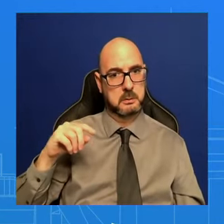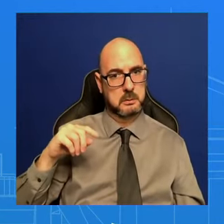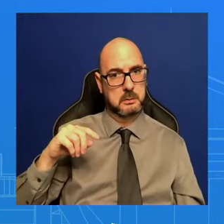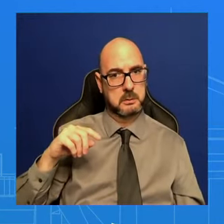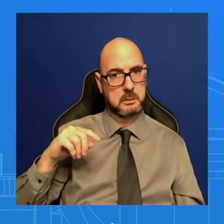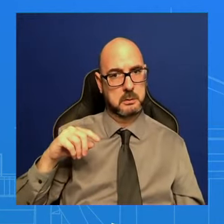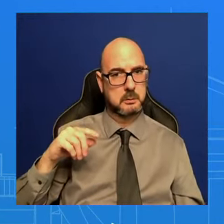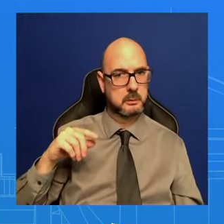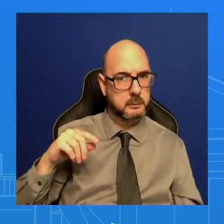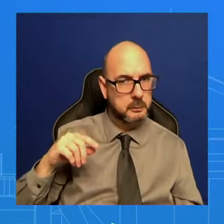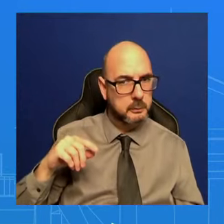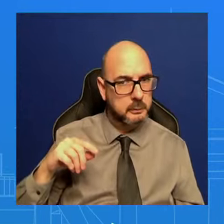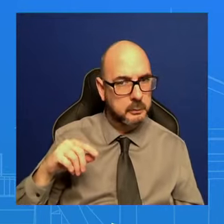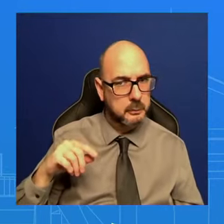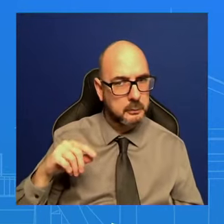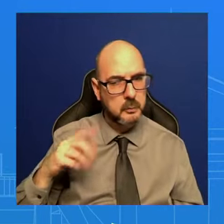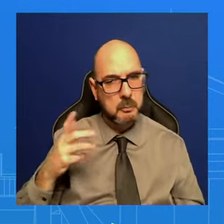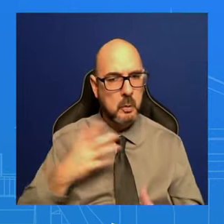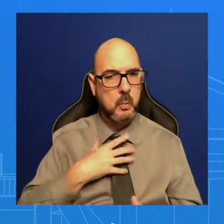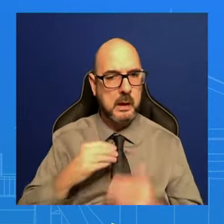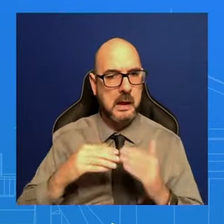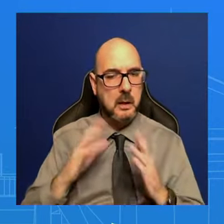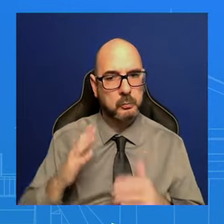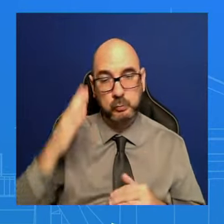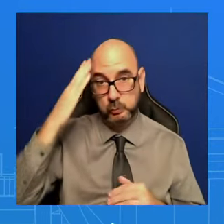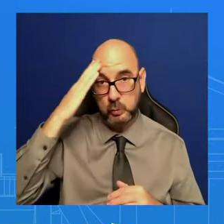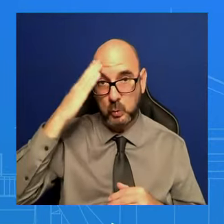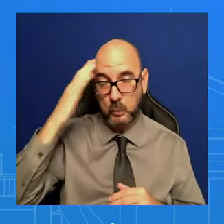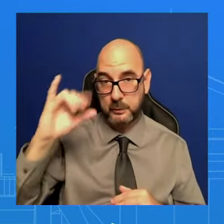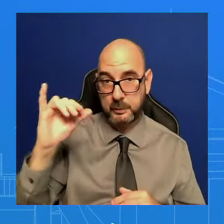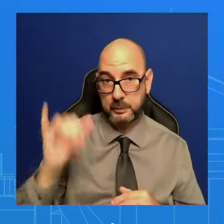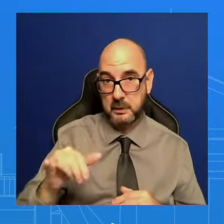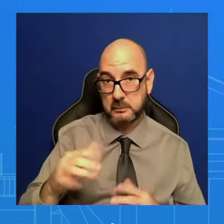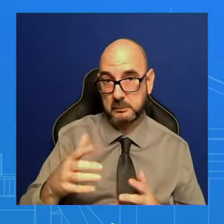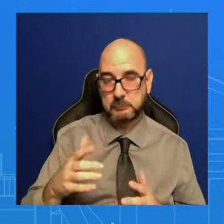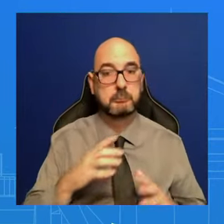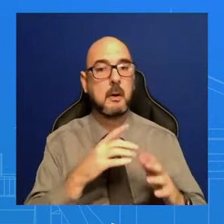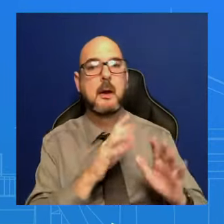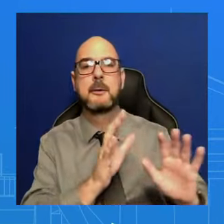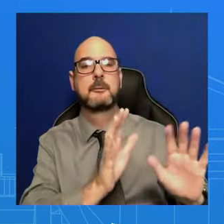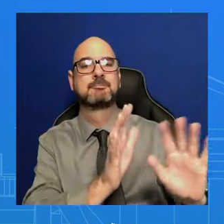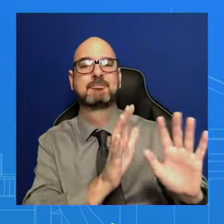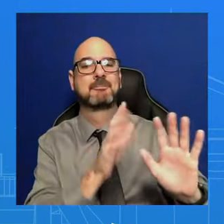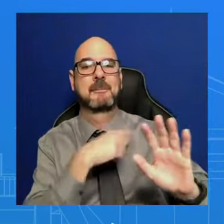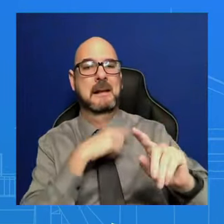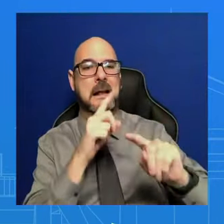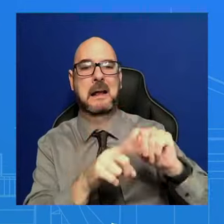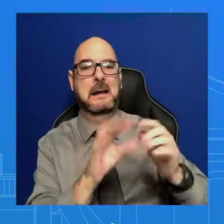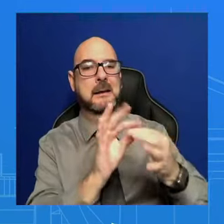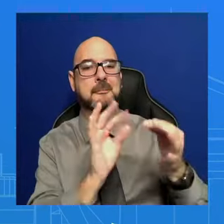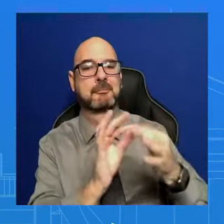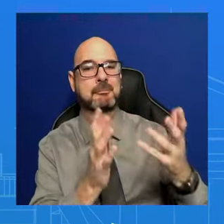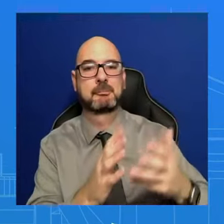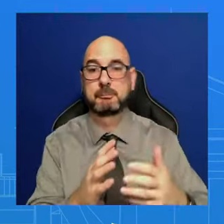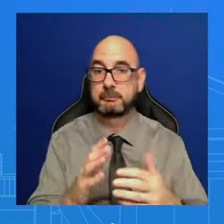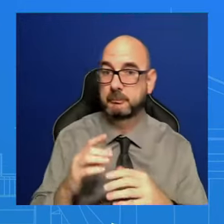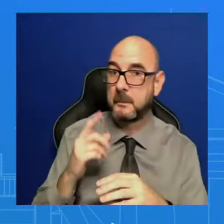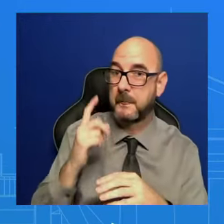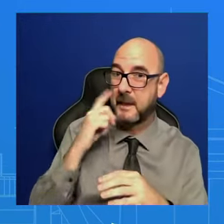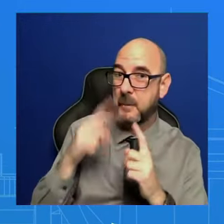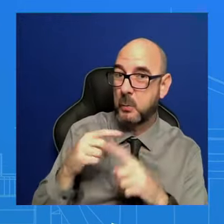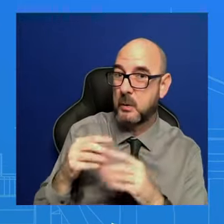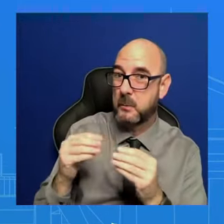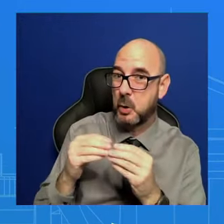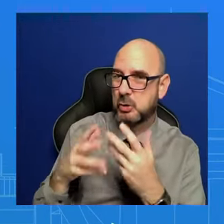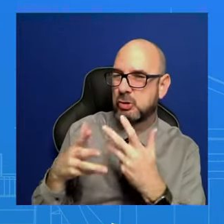has any comment on the scale of the amount that's been transferred. just not going to comment on that. The Press. I there should be more transparency around it. I'm just not – I'm not going to